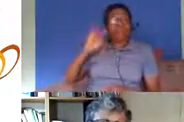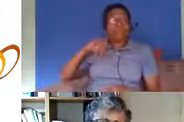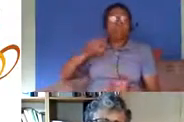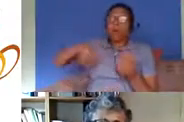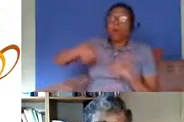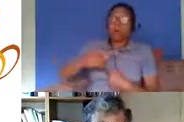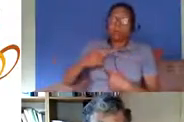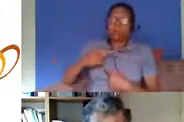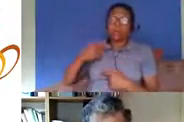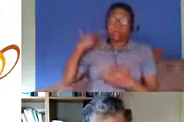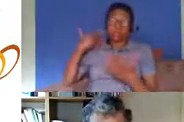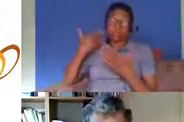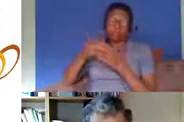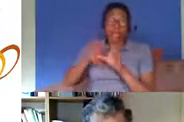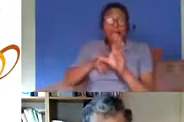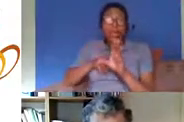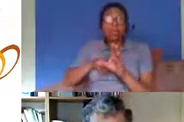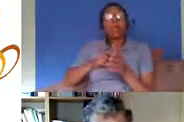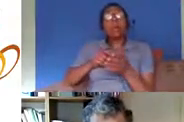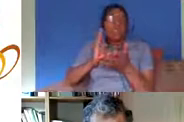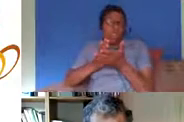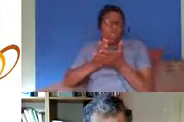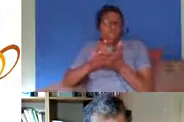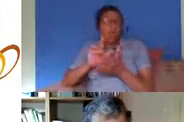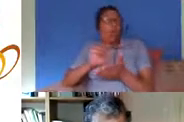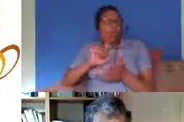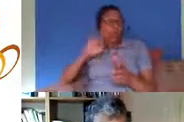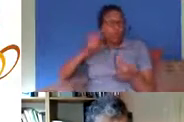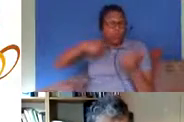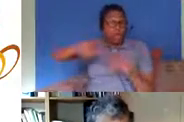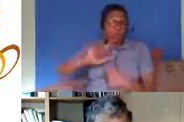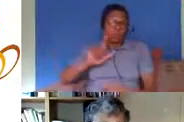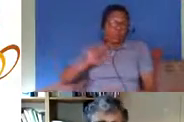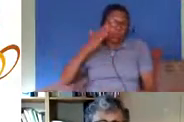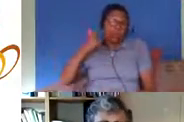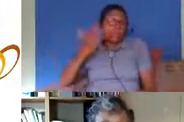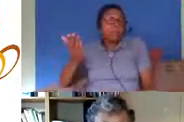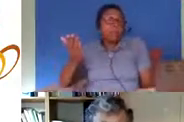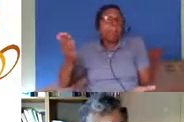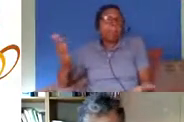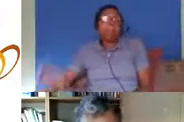can only be explained by that experience of racism and the fact that we assume that